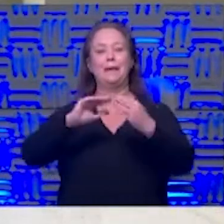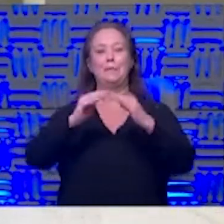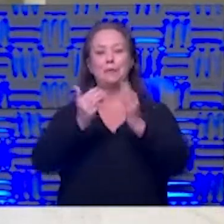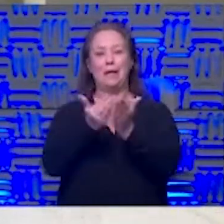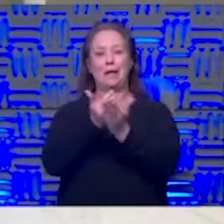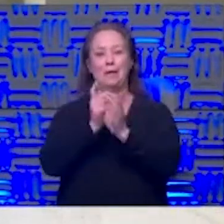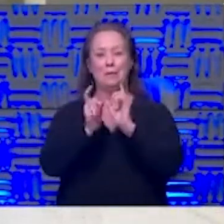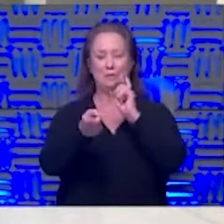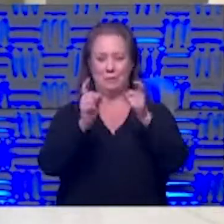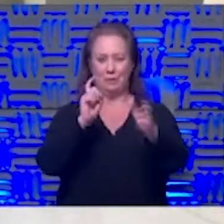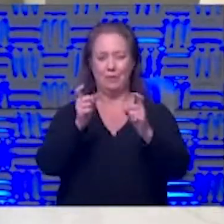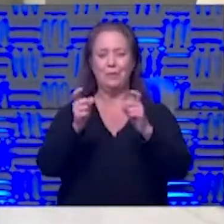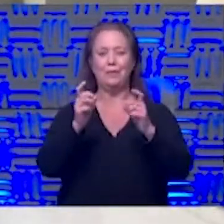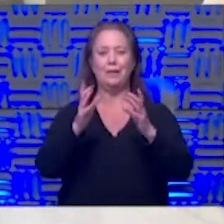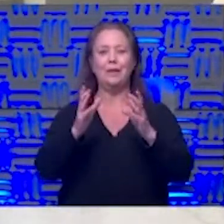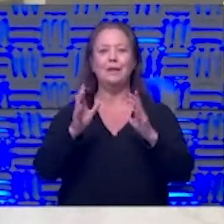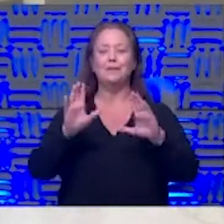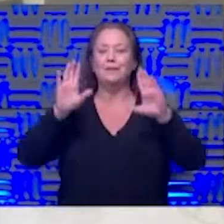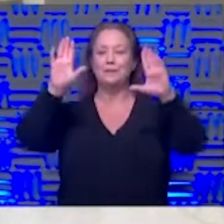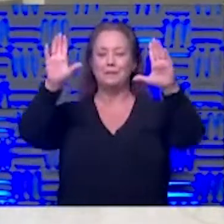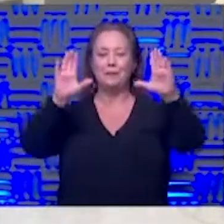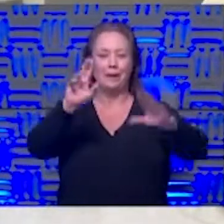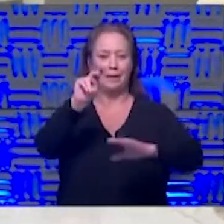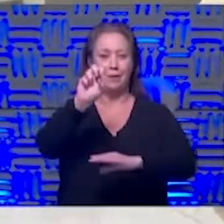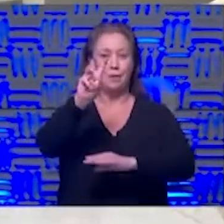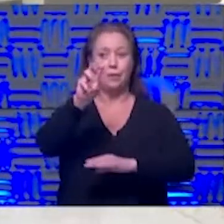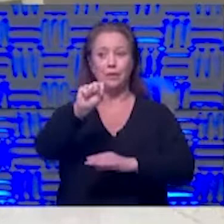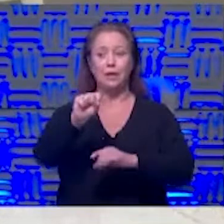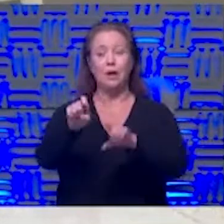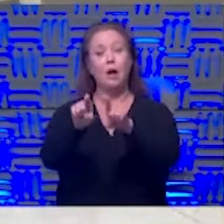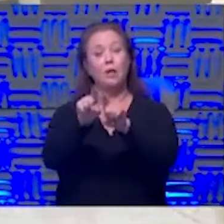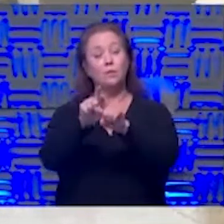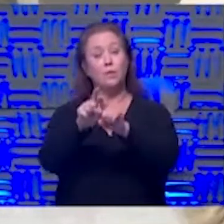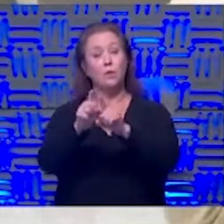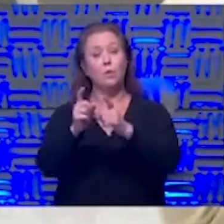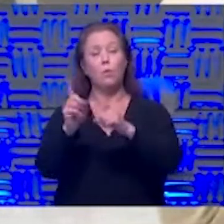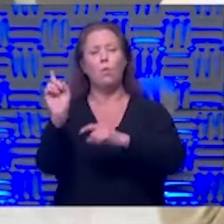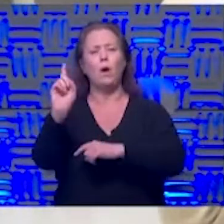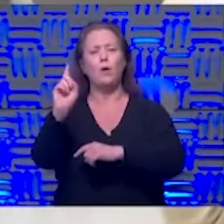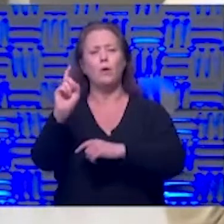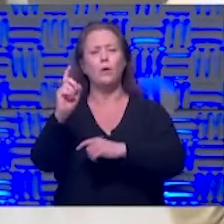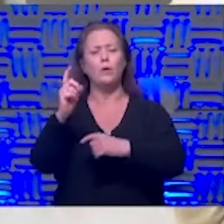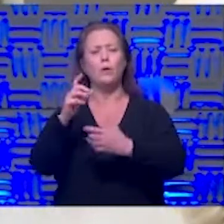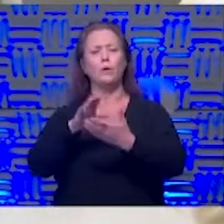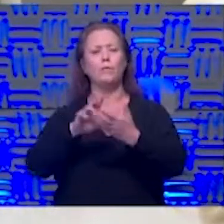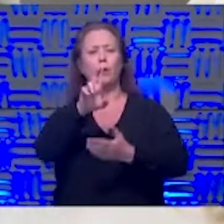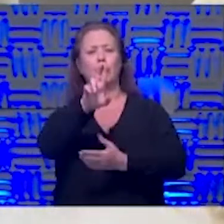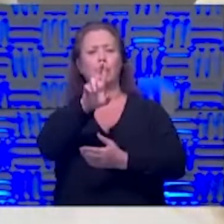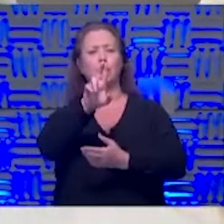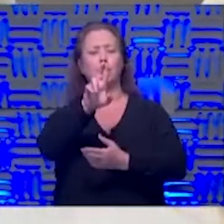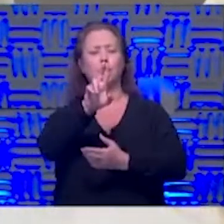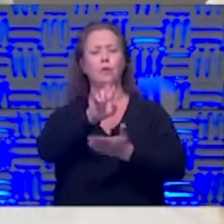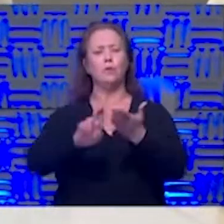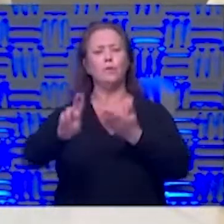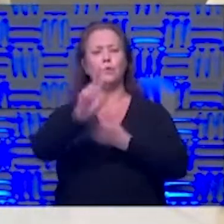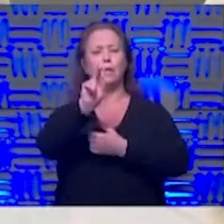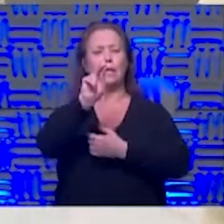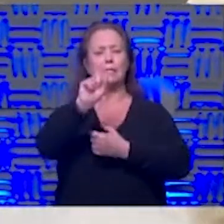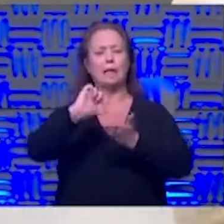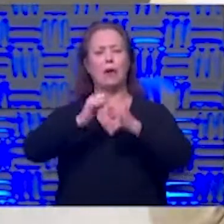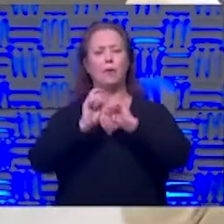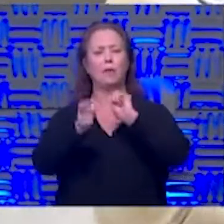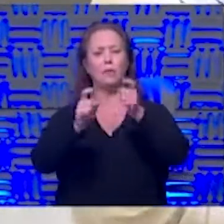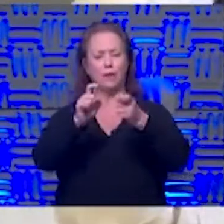donors so that is very encouraging uh just lastly tell everyone if they want to come down where do they come here on campus and how do they come down and donate blood